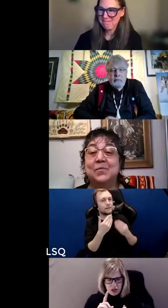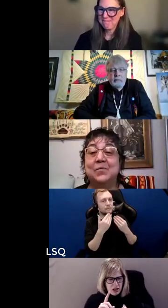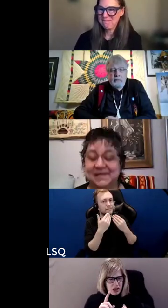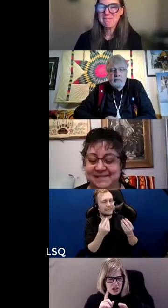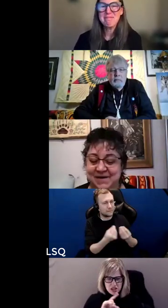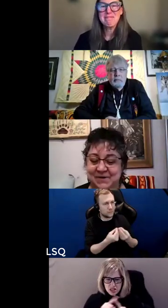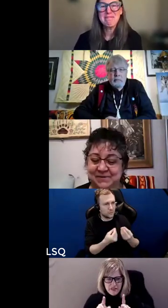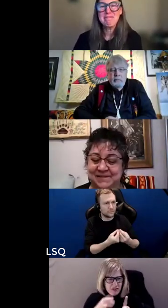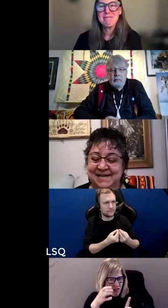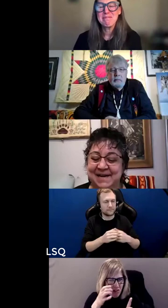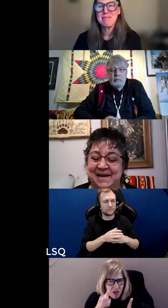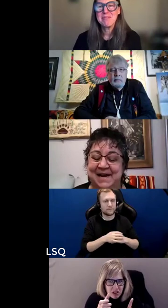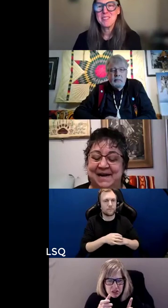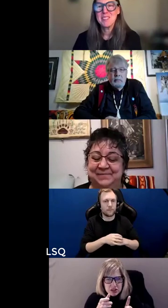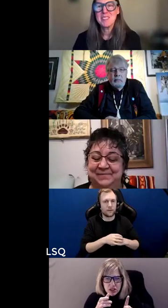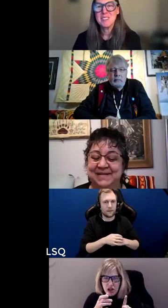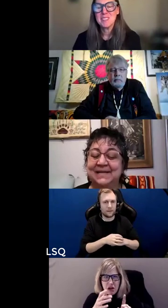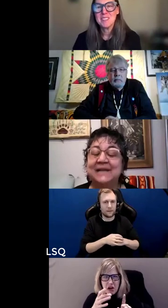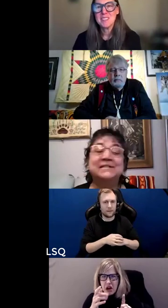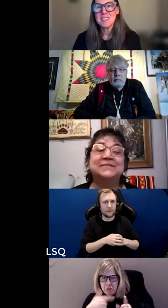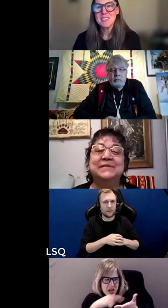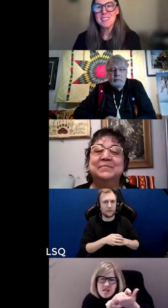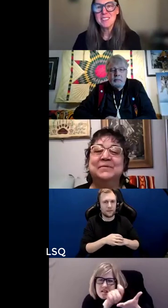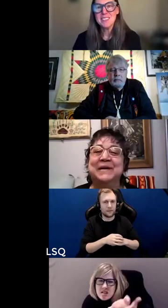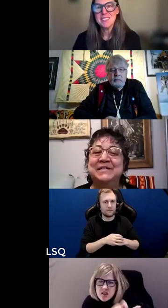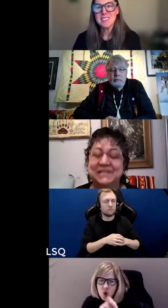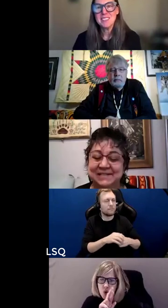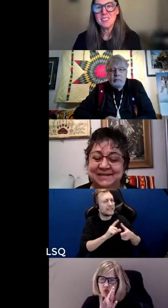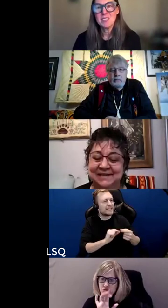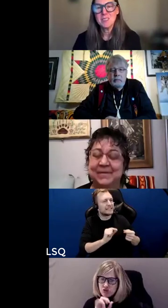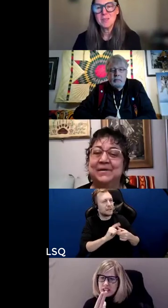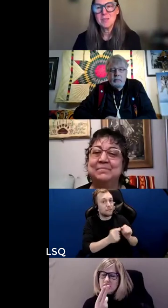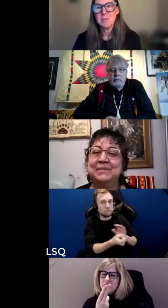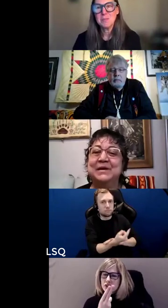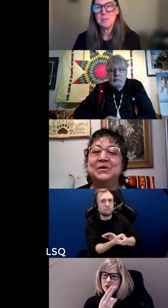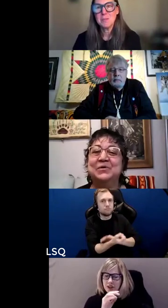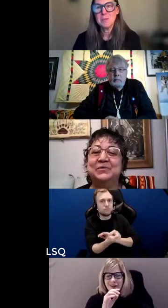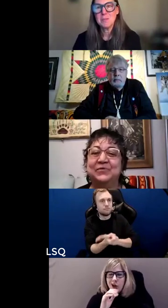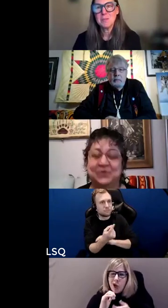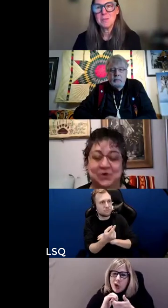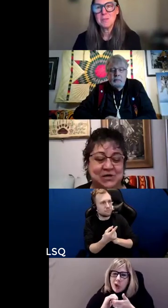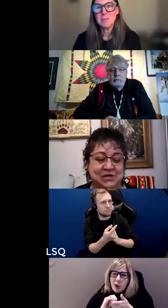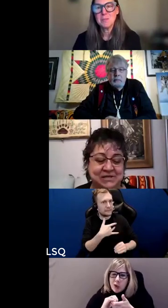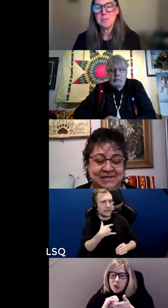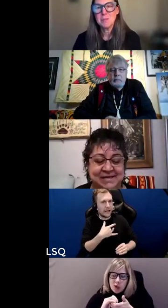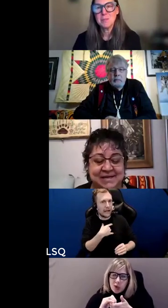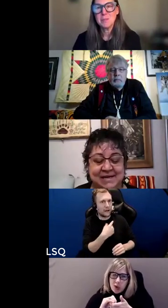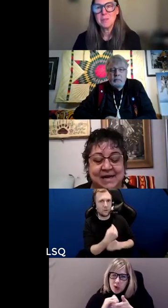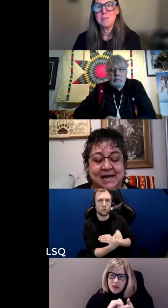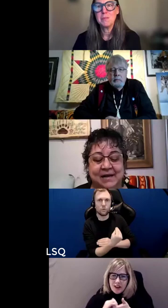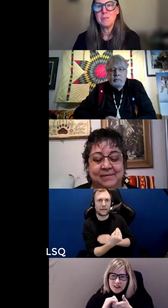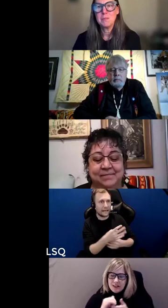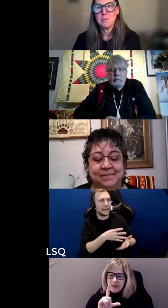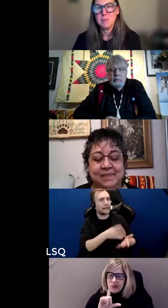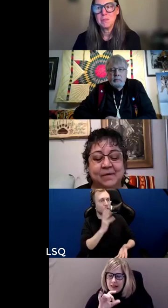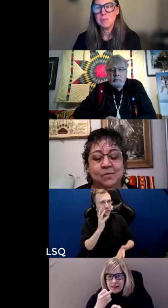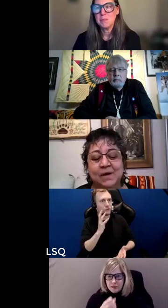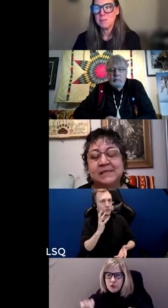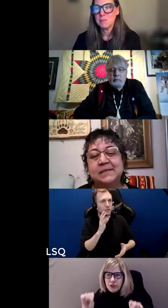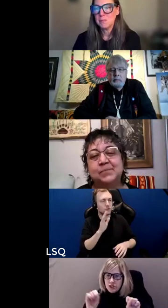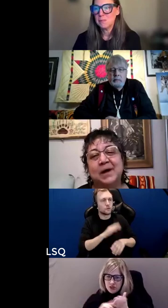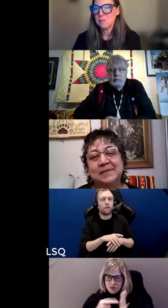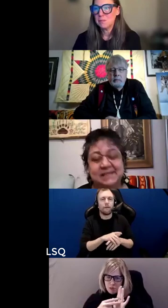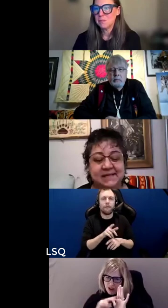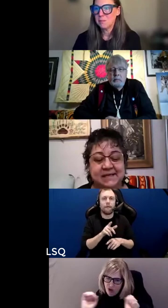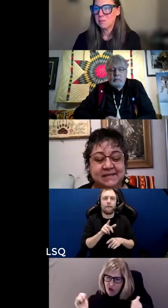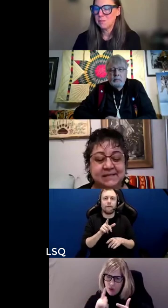taking copious notes um collective liberation about it being good for all um that